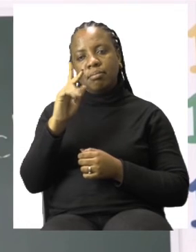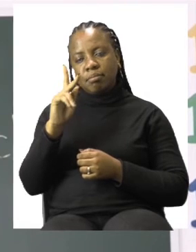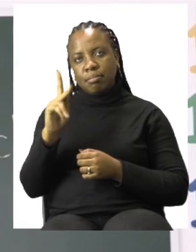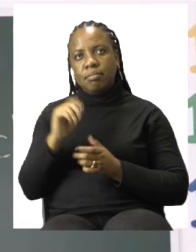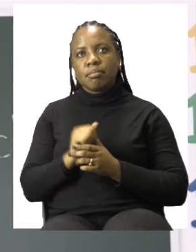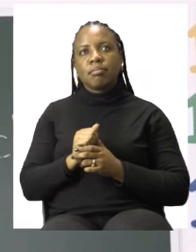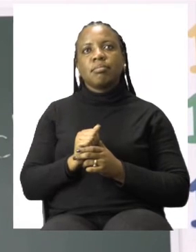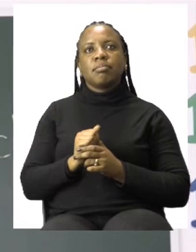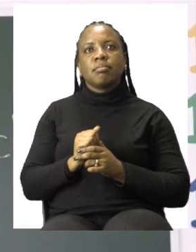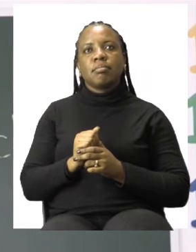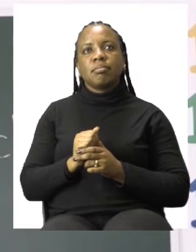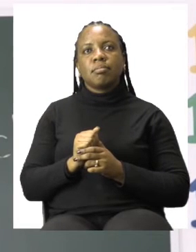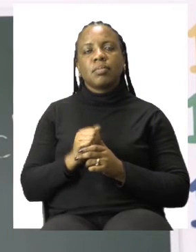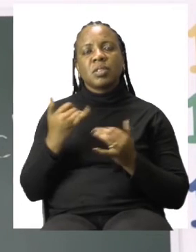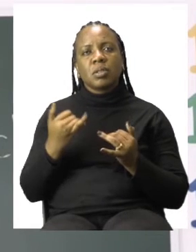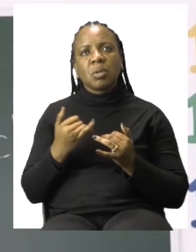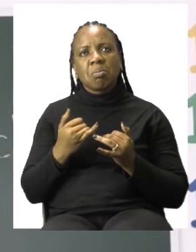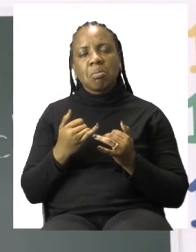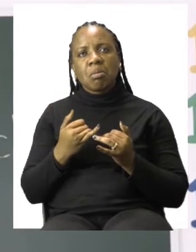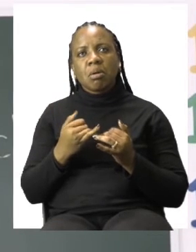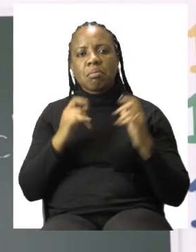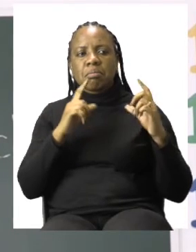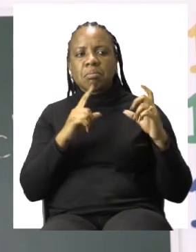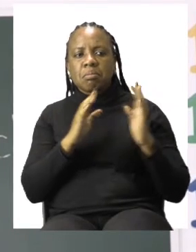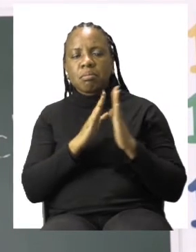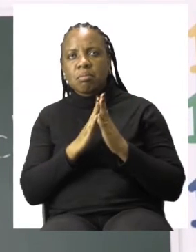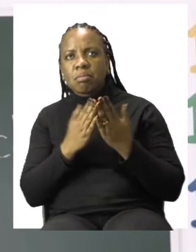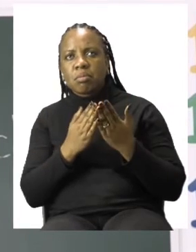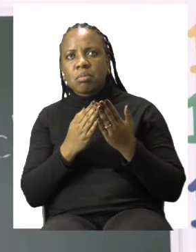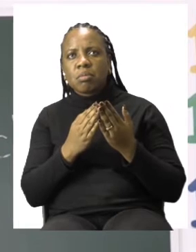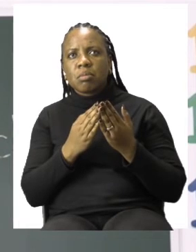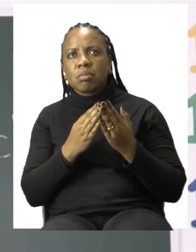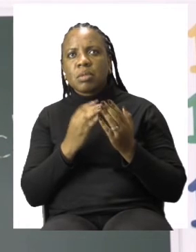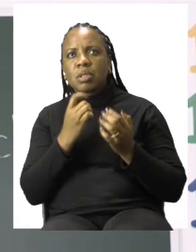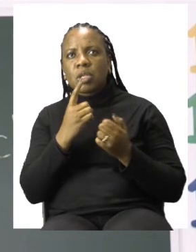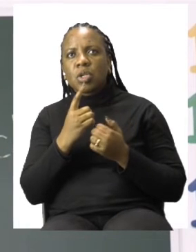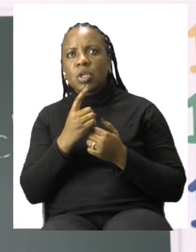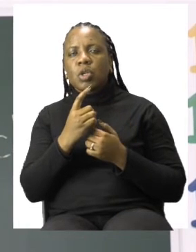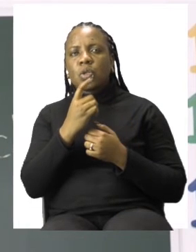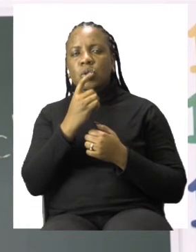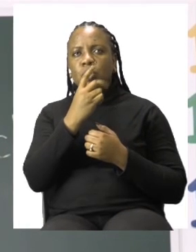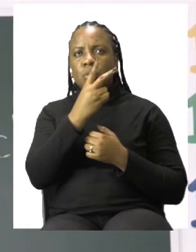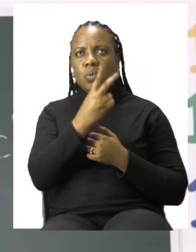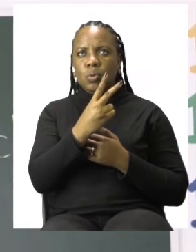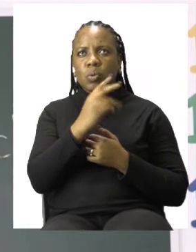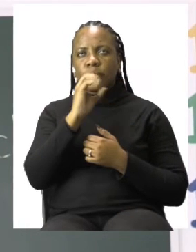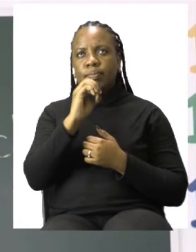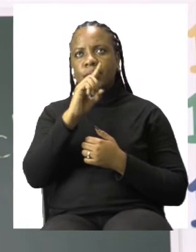our hour hand and we place it pointing to